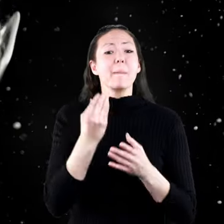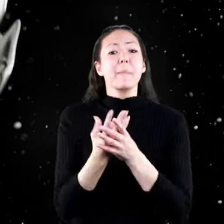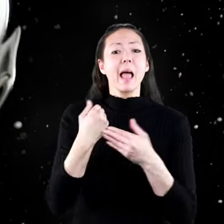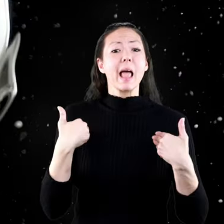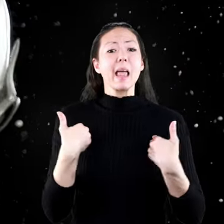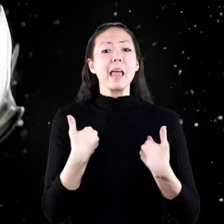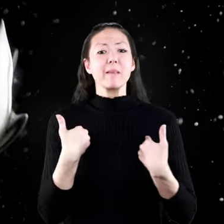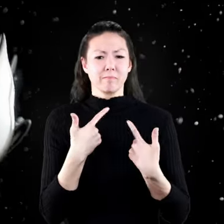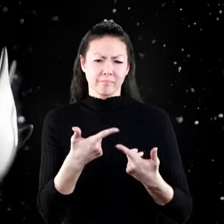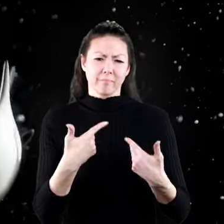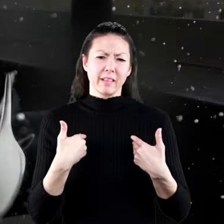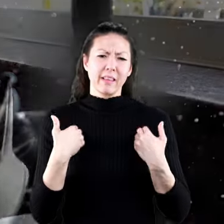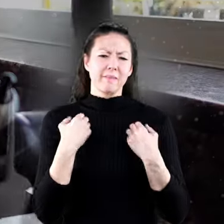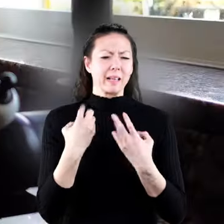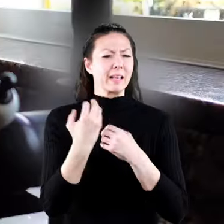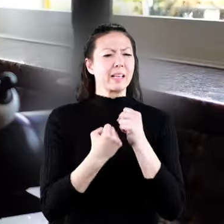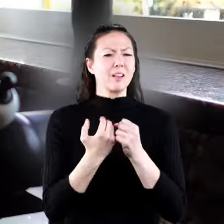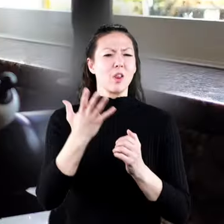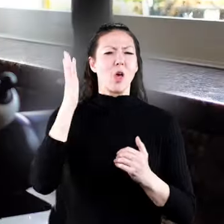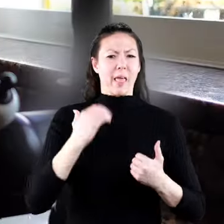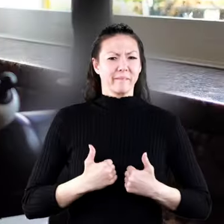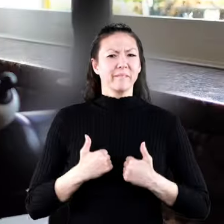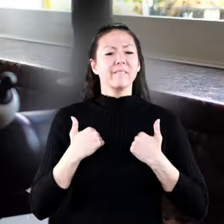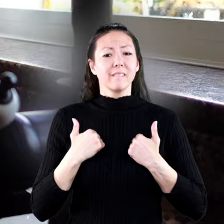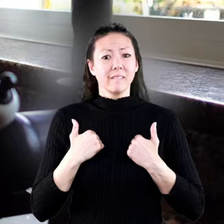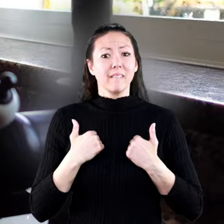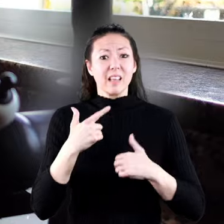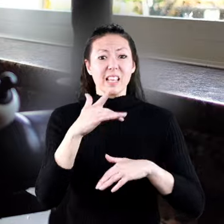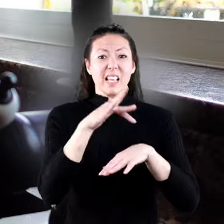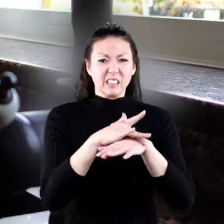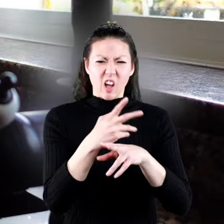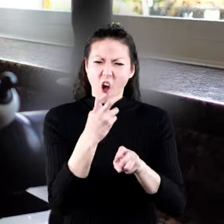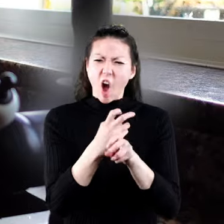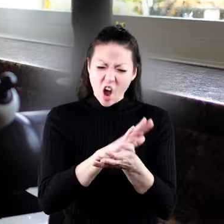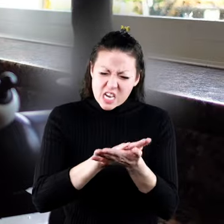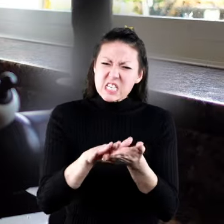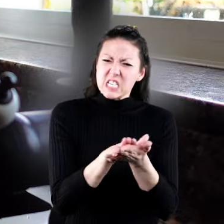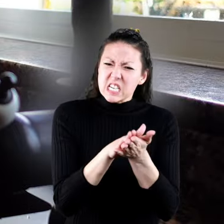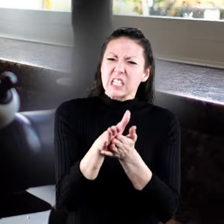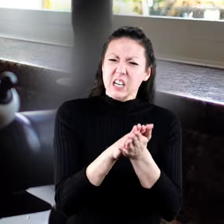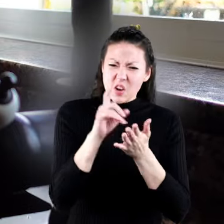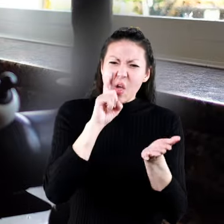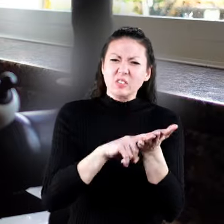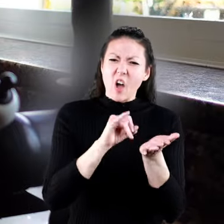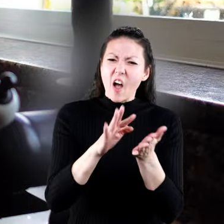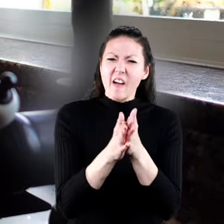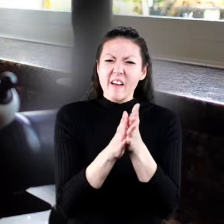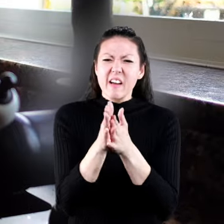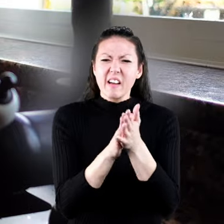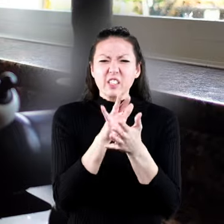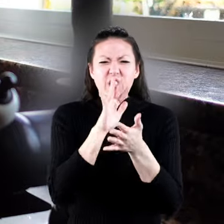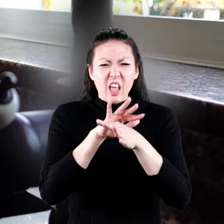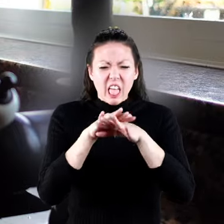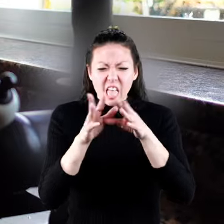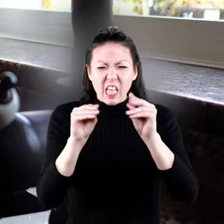that lived millions of years ago. If you've ever touched oil, you know that it's very hard to wash off, leaving your hands feeling,